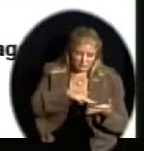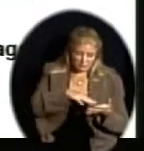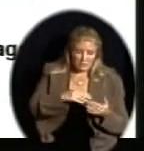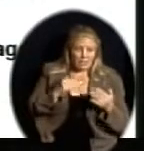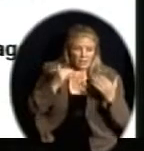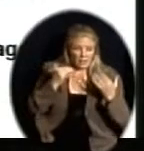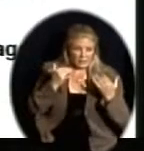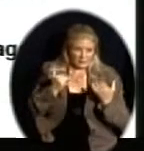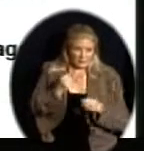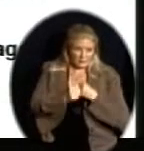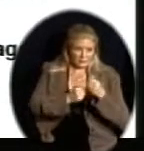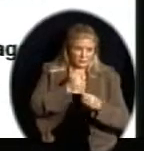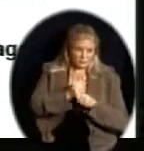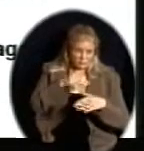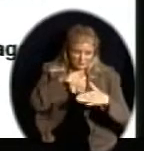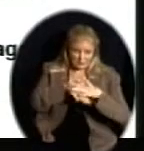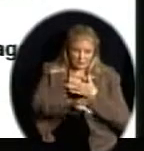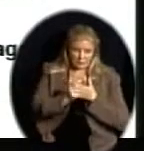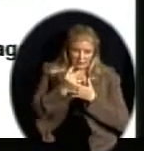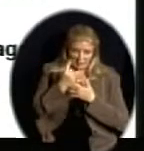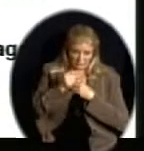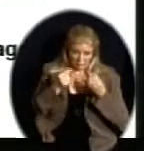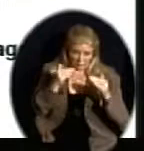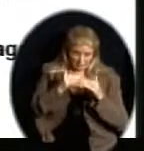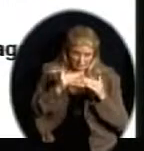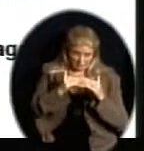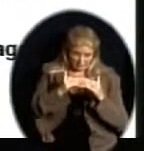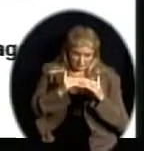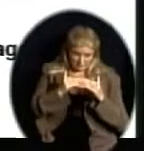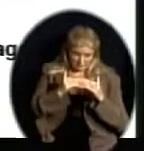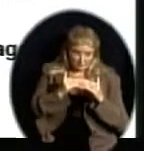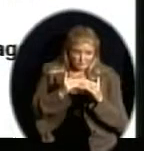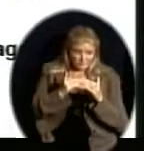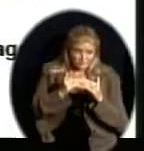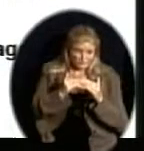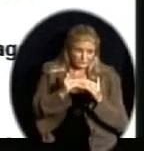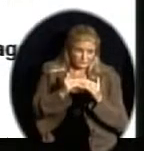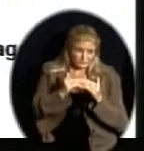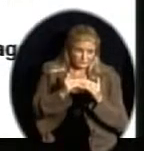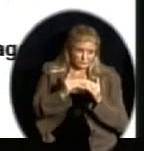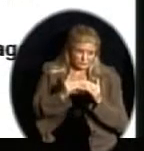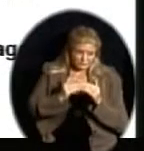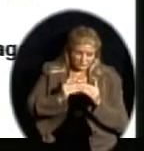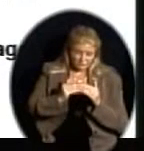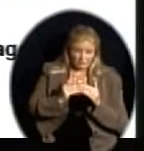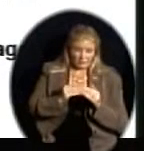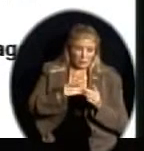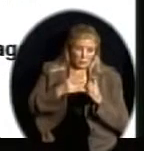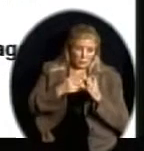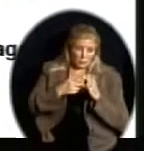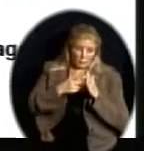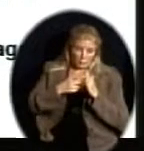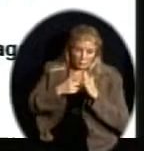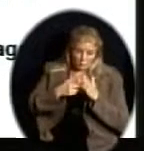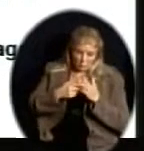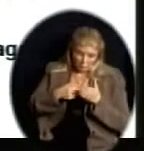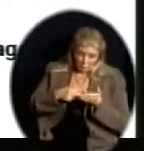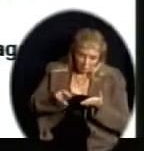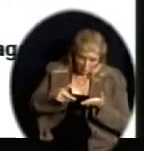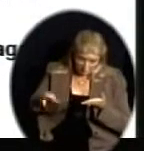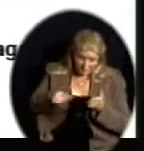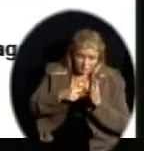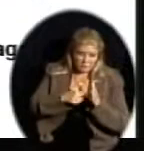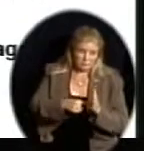11th grade year, her second year with us, in a process that takes five to seven years, according to research, for learning English at an academic